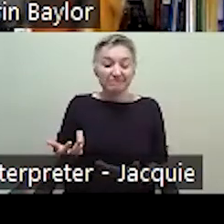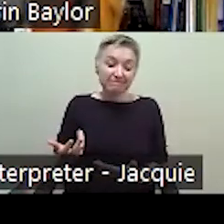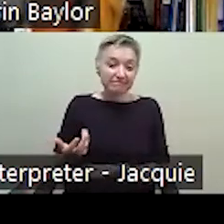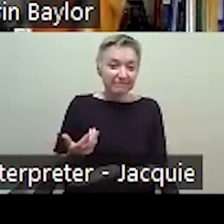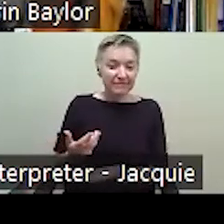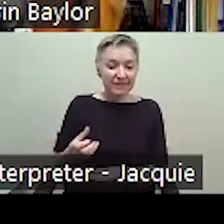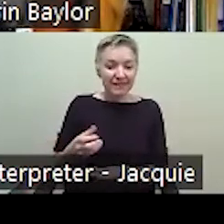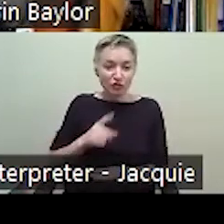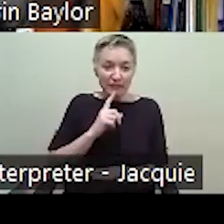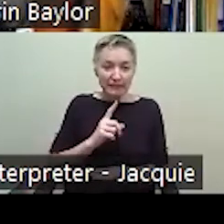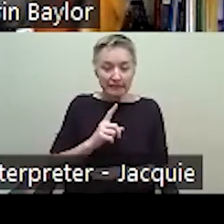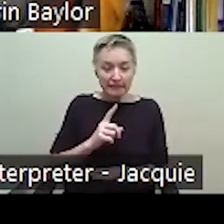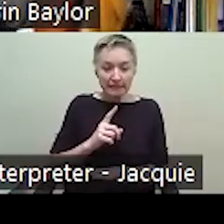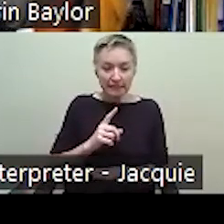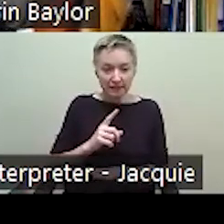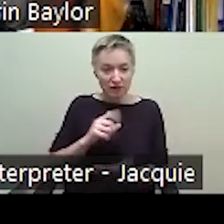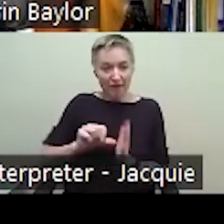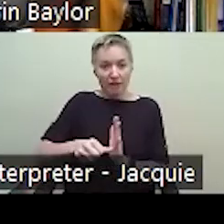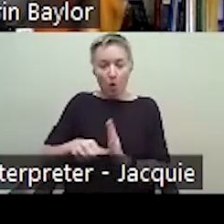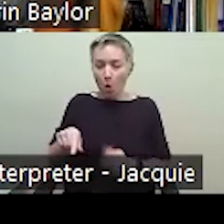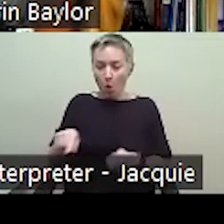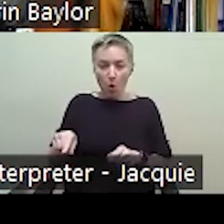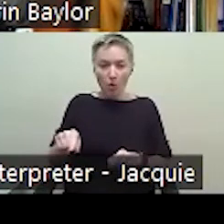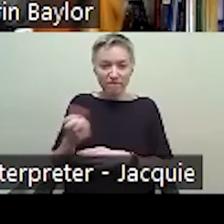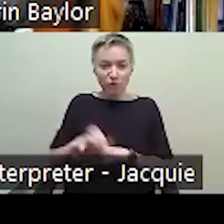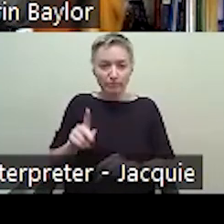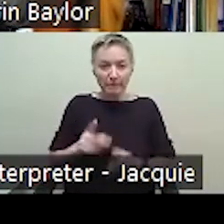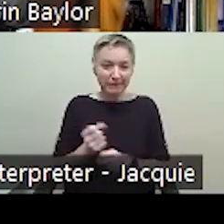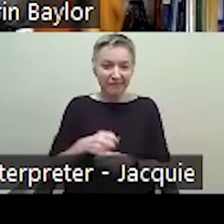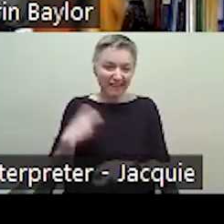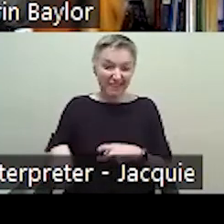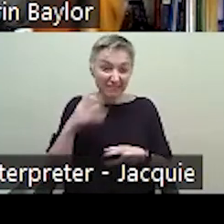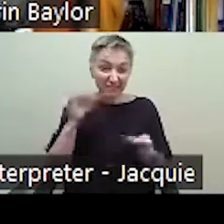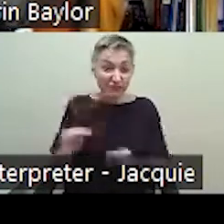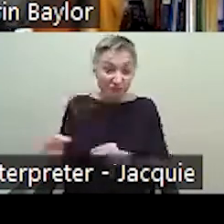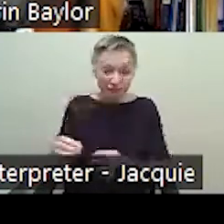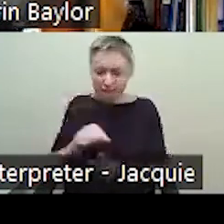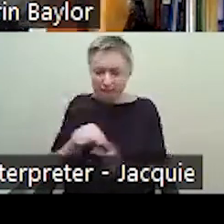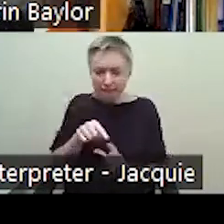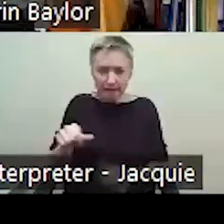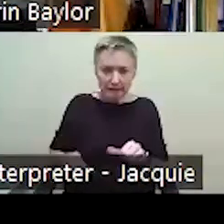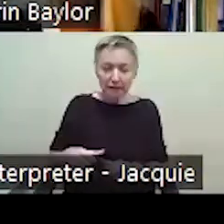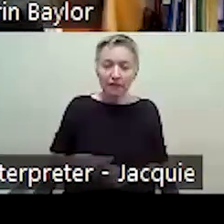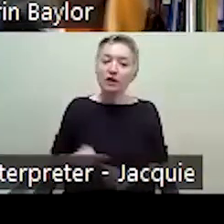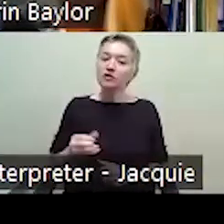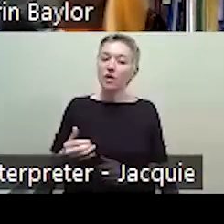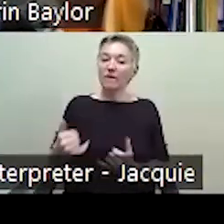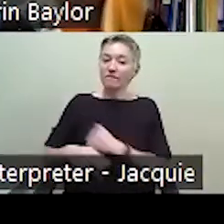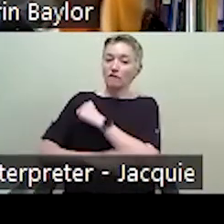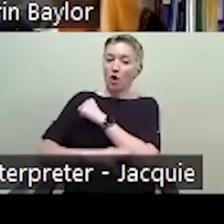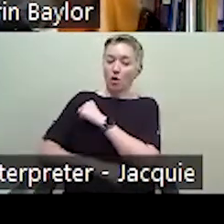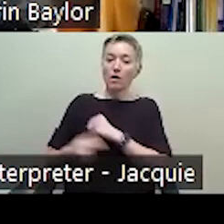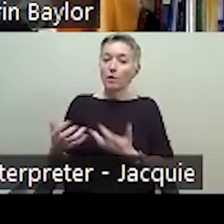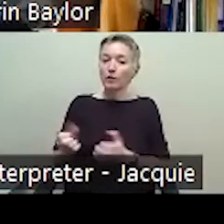you know, make some of these really hard choices that they didn't think they would make. So, uh, this fall, we're looking to expand this. We have some members